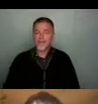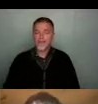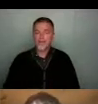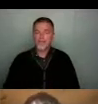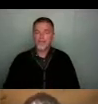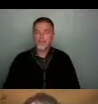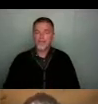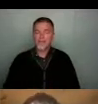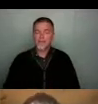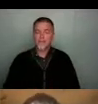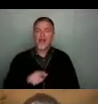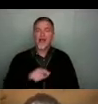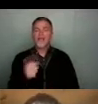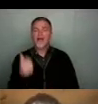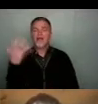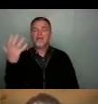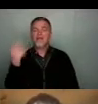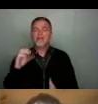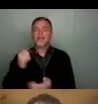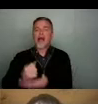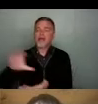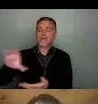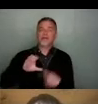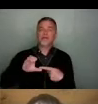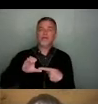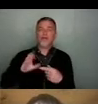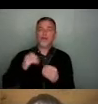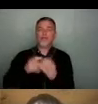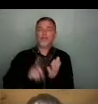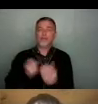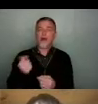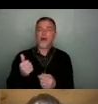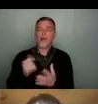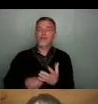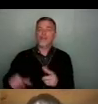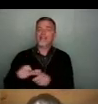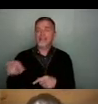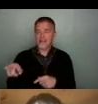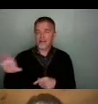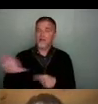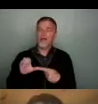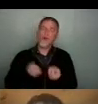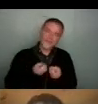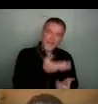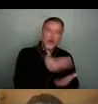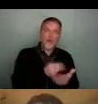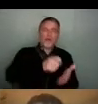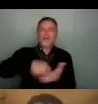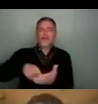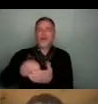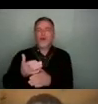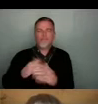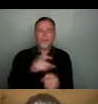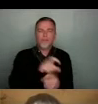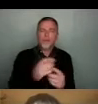And the 15 grand cash grant from Bristol Bath R&D kind of was spent on commissioning work from communities